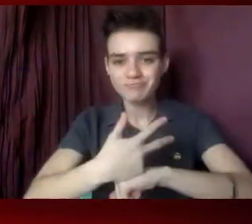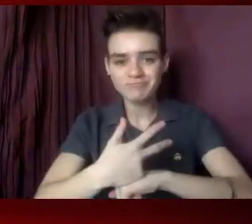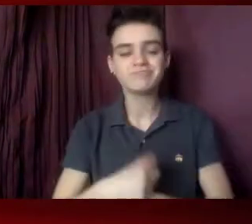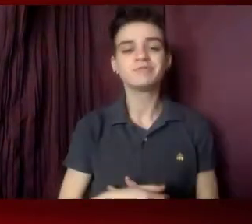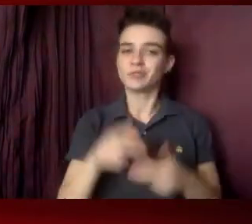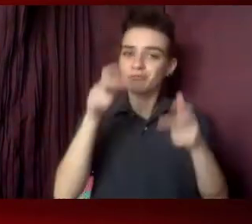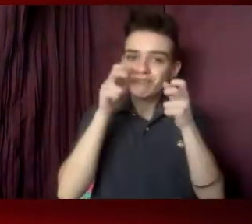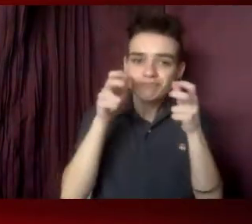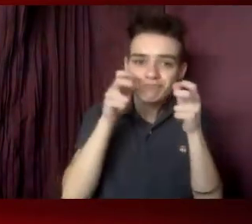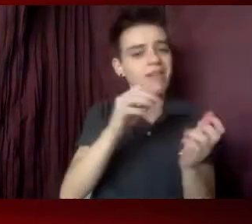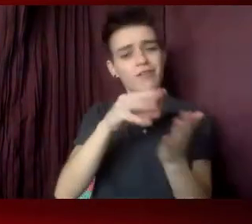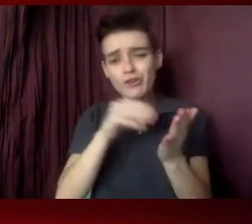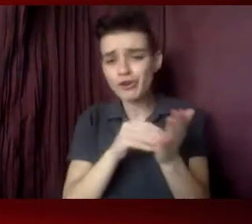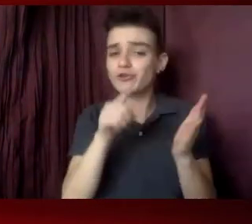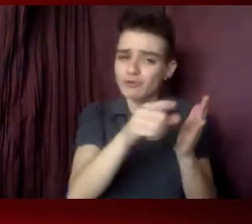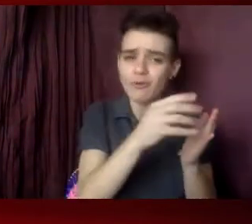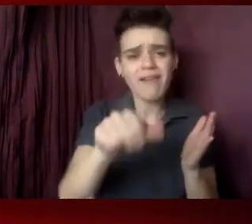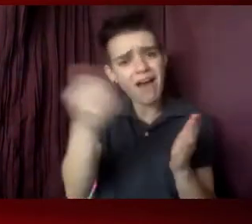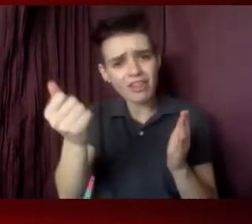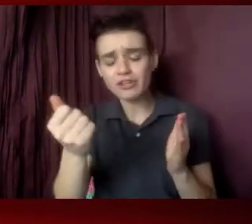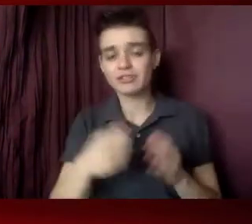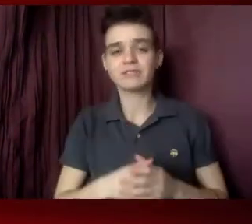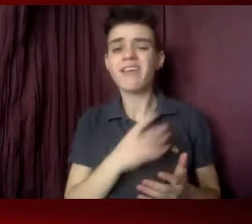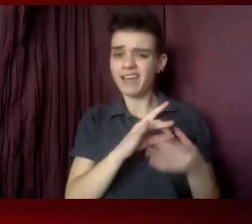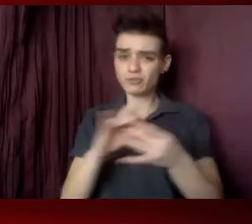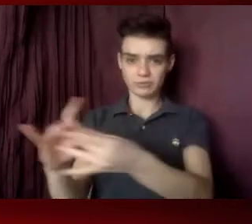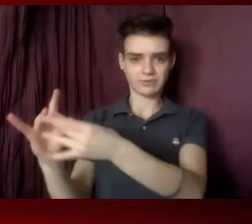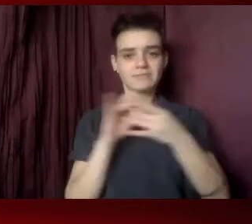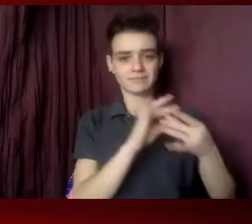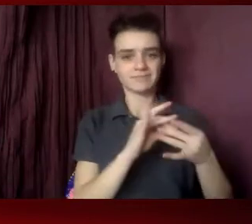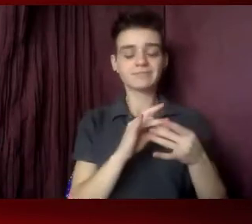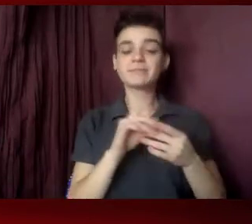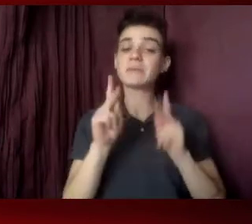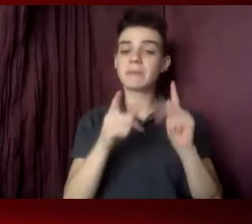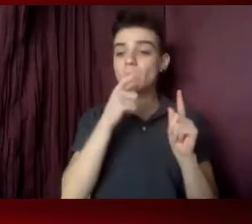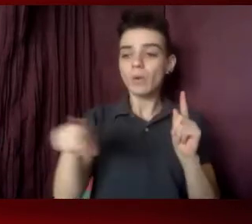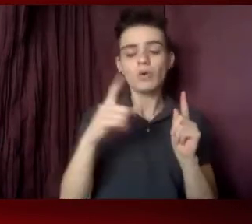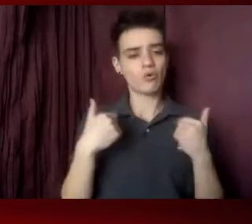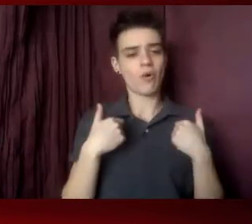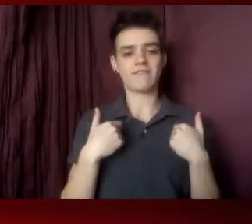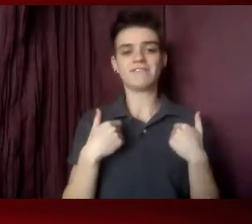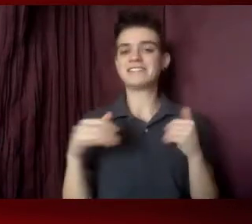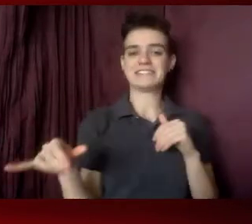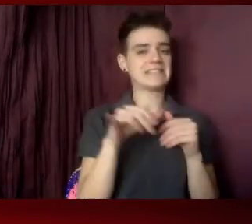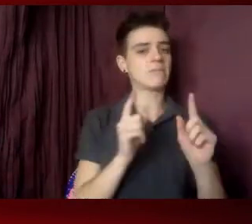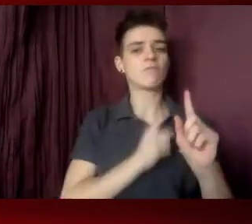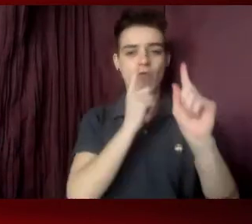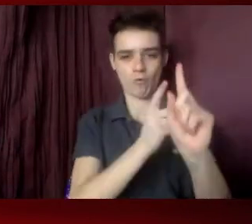and learn from you and others, and to connect with people who have the same goal as I do come Wednesday.